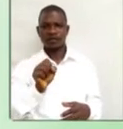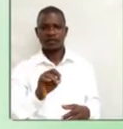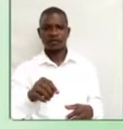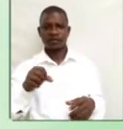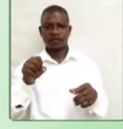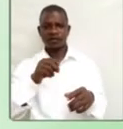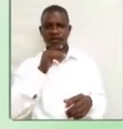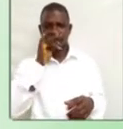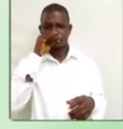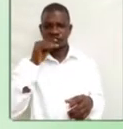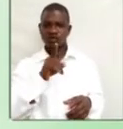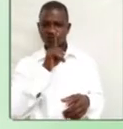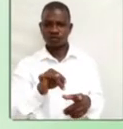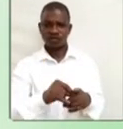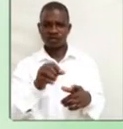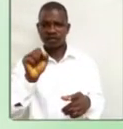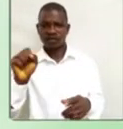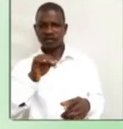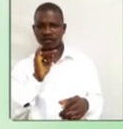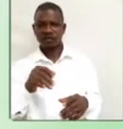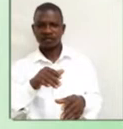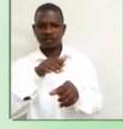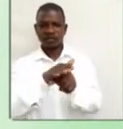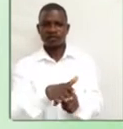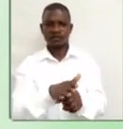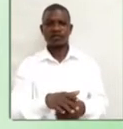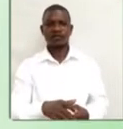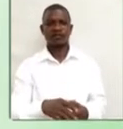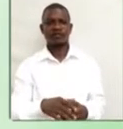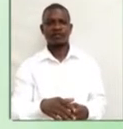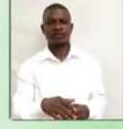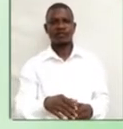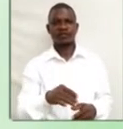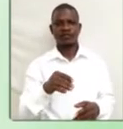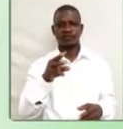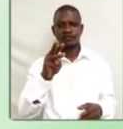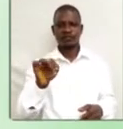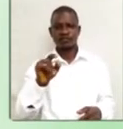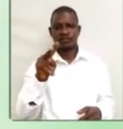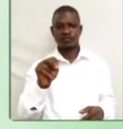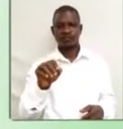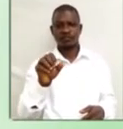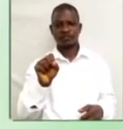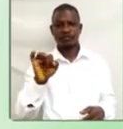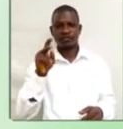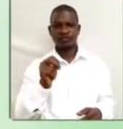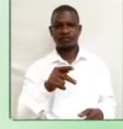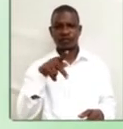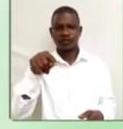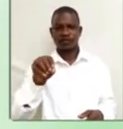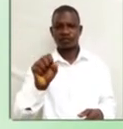Ensure. S-S in pressure. Mission. C in pollution.